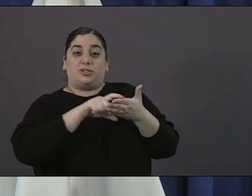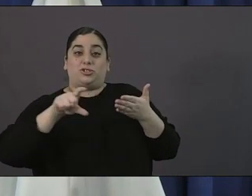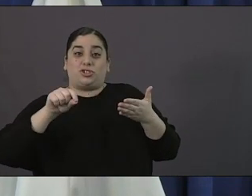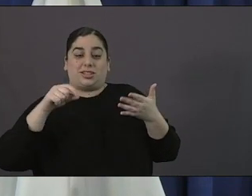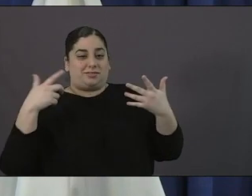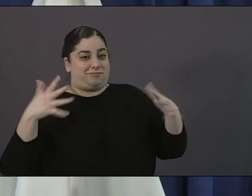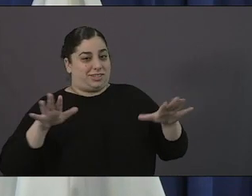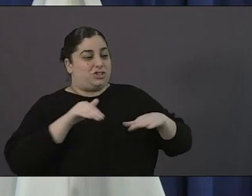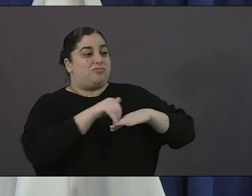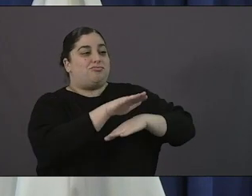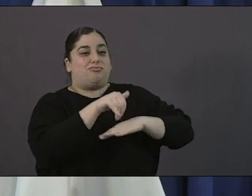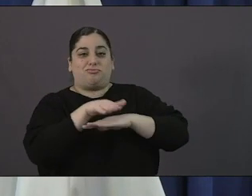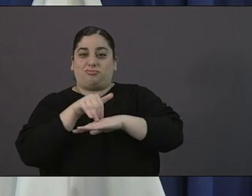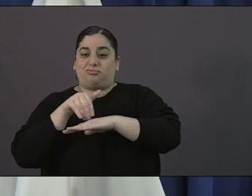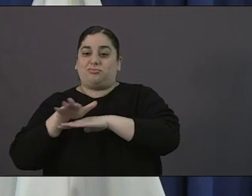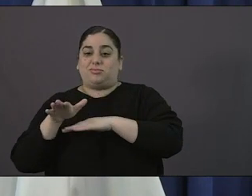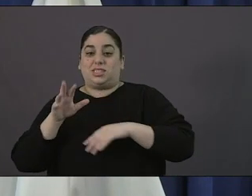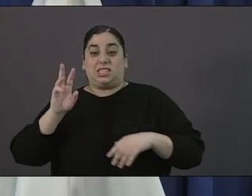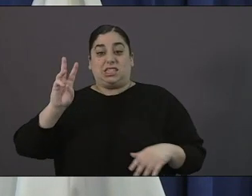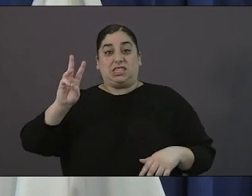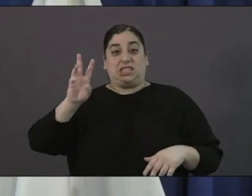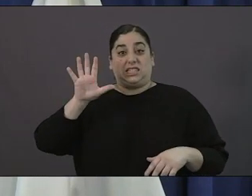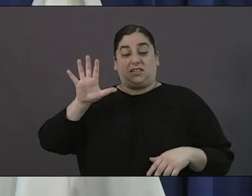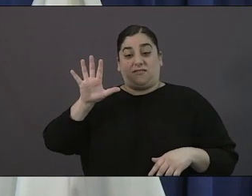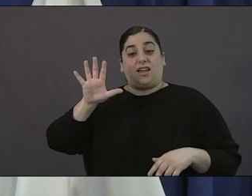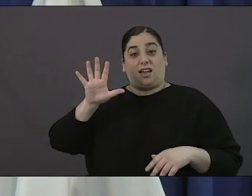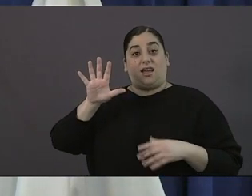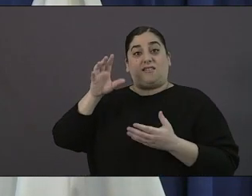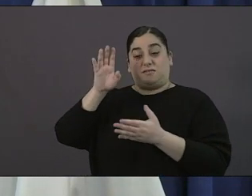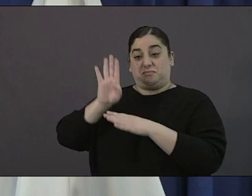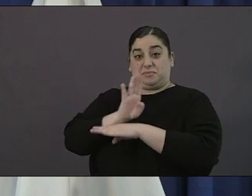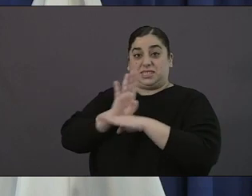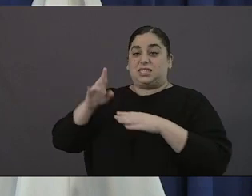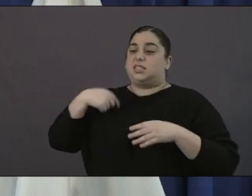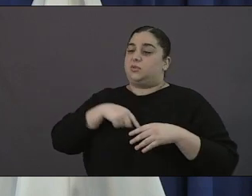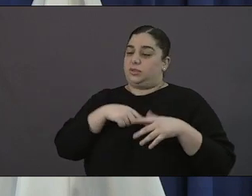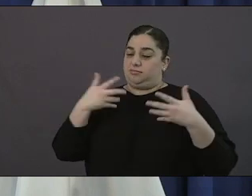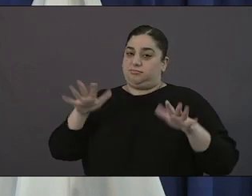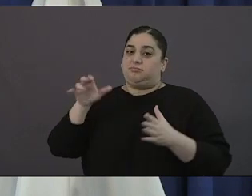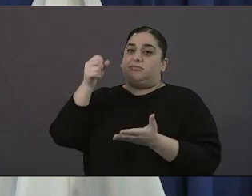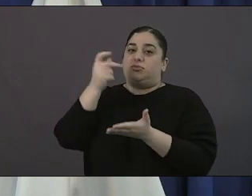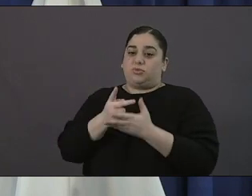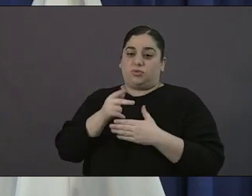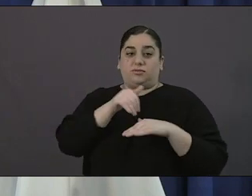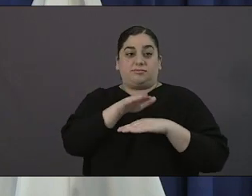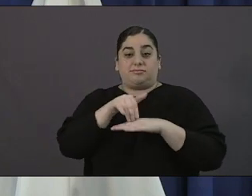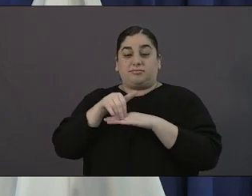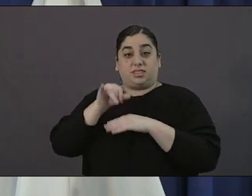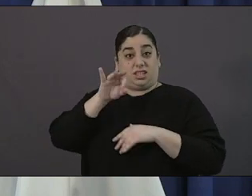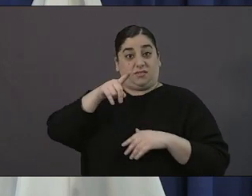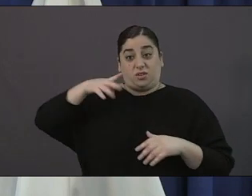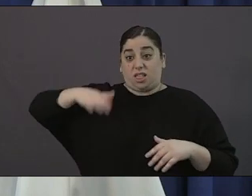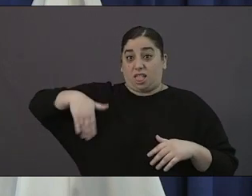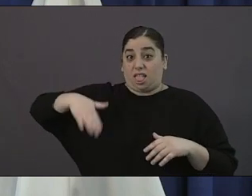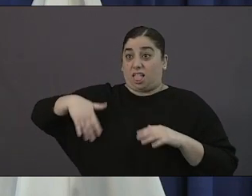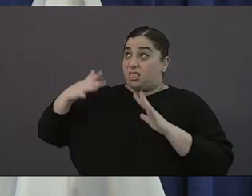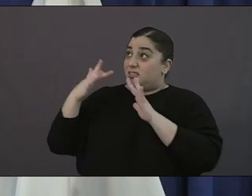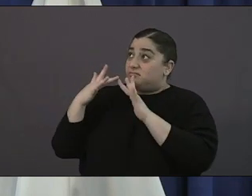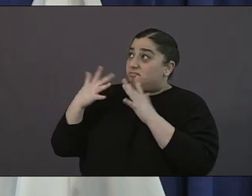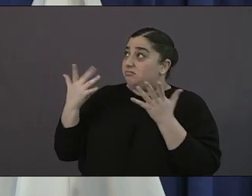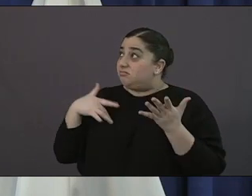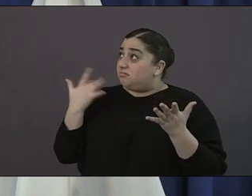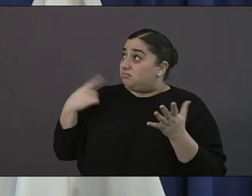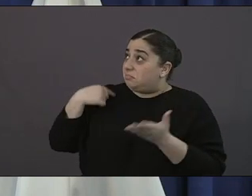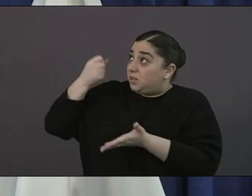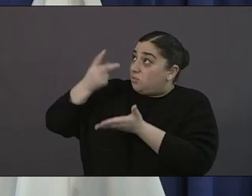that have been approved more coming so if you have if you haven't heard you will hang in there and also i was i was